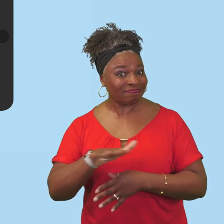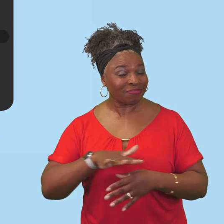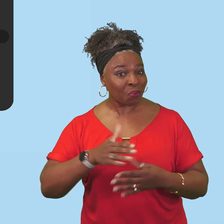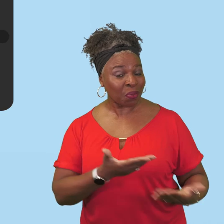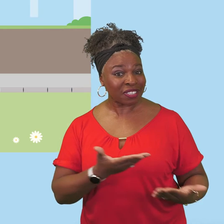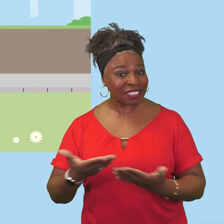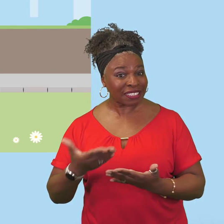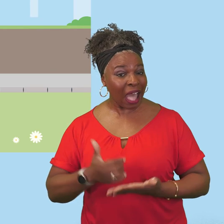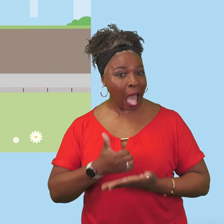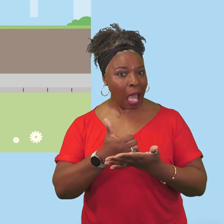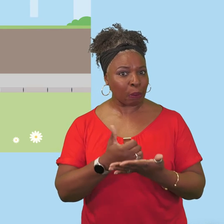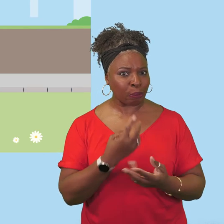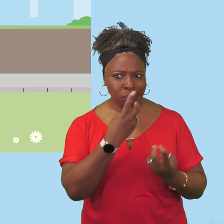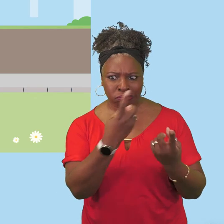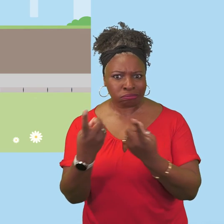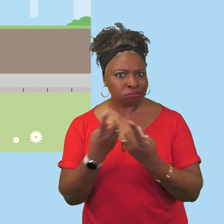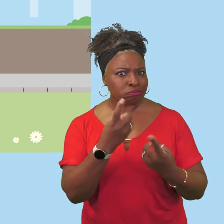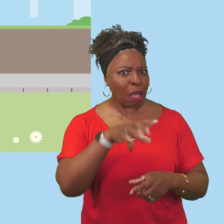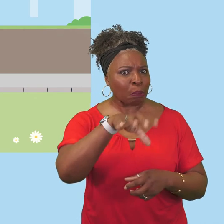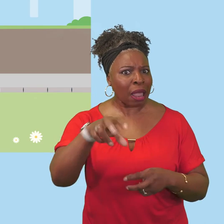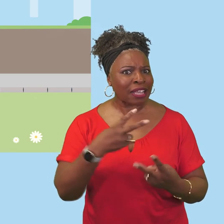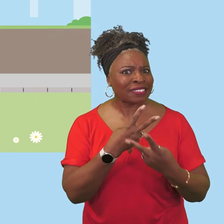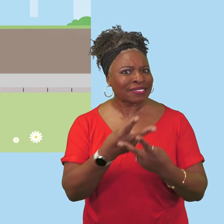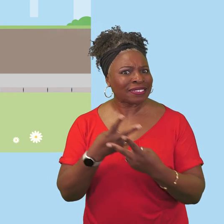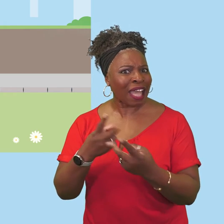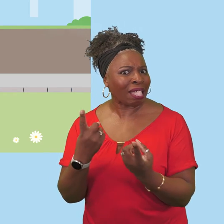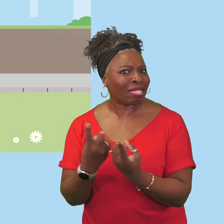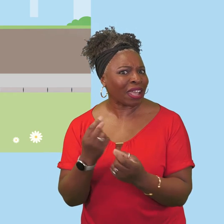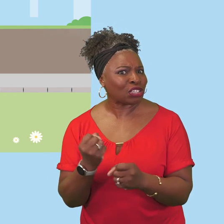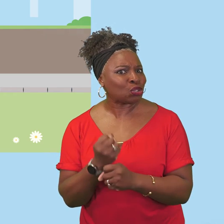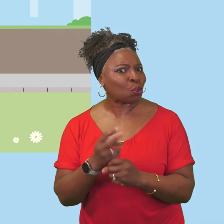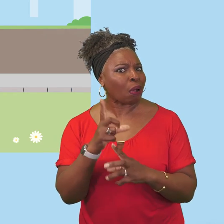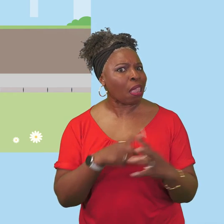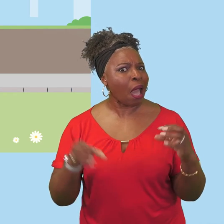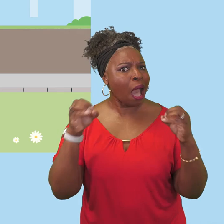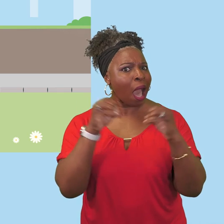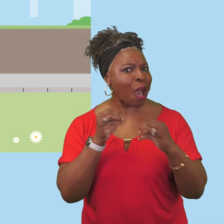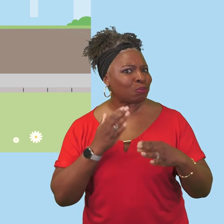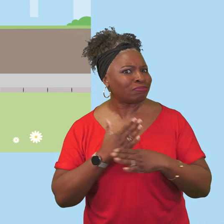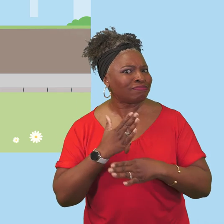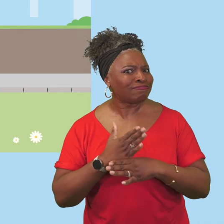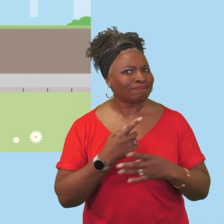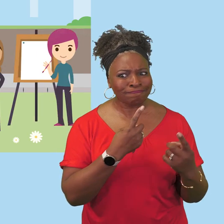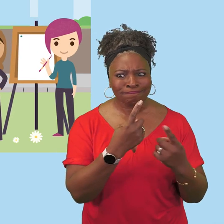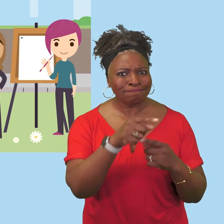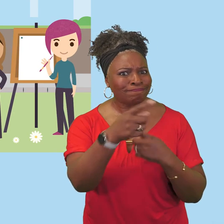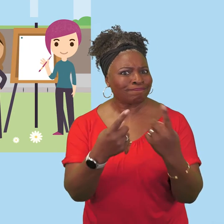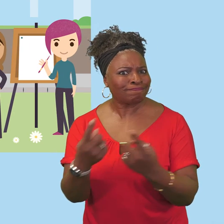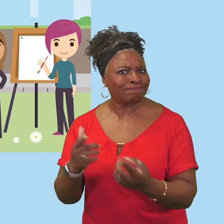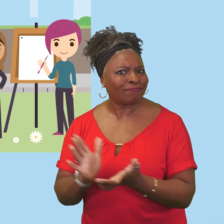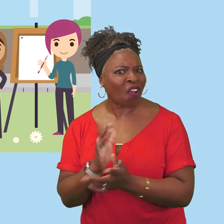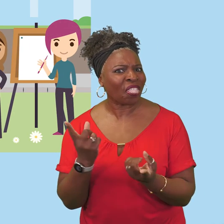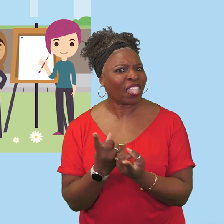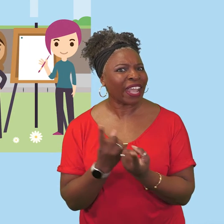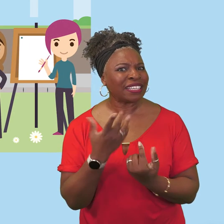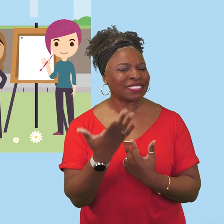this will help you find out about places to go and things to do all the clubs activities and fun stuff available in the